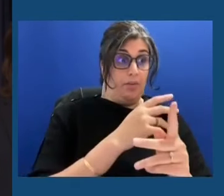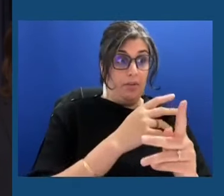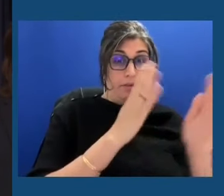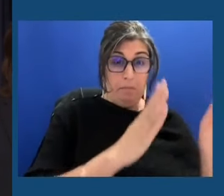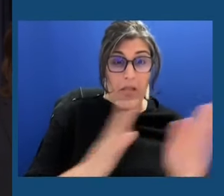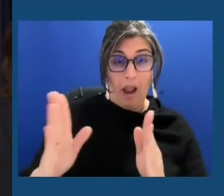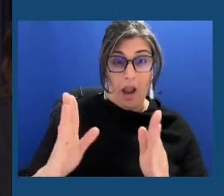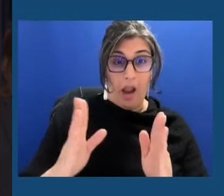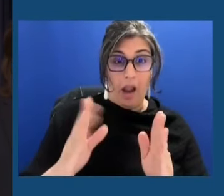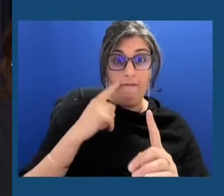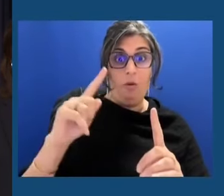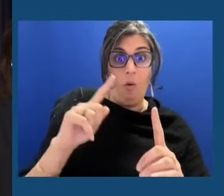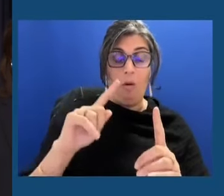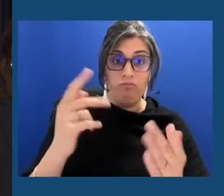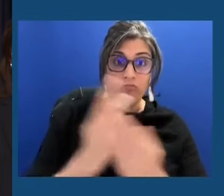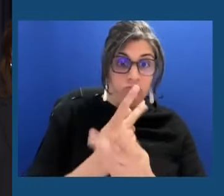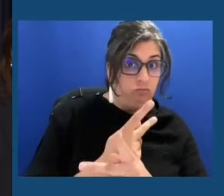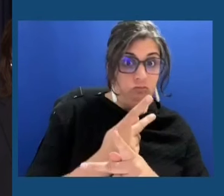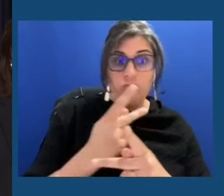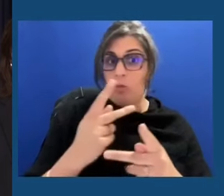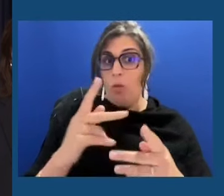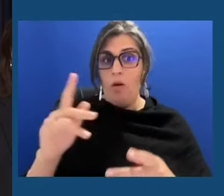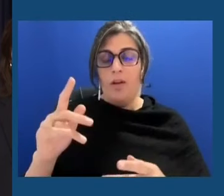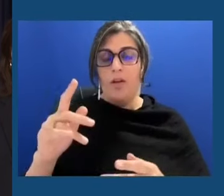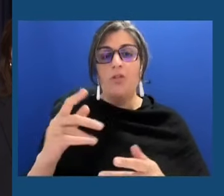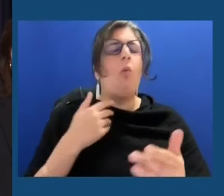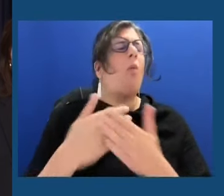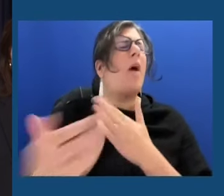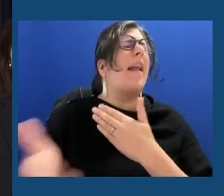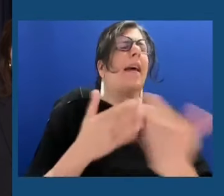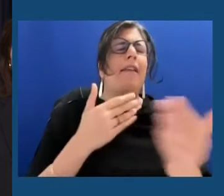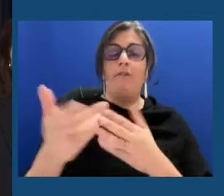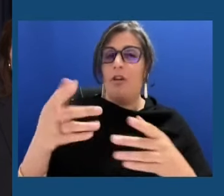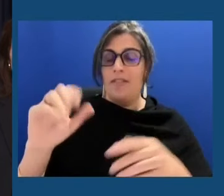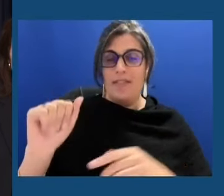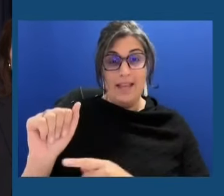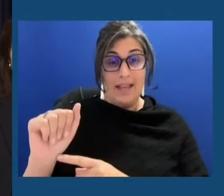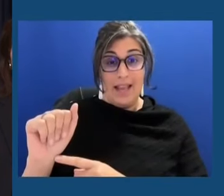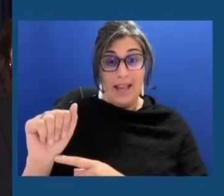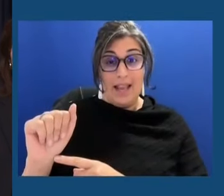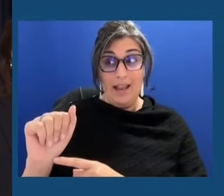no matter what the next administration throws at us, we're ready.